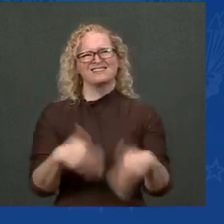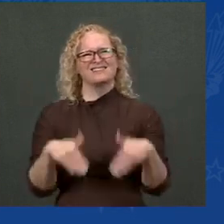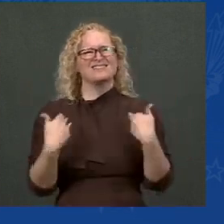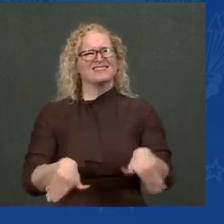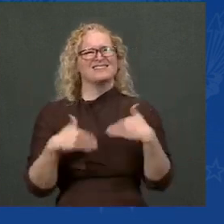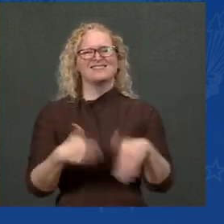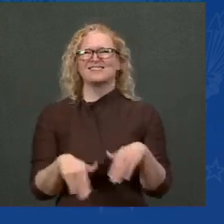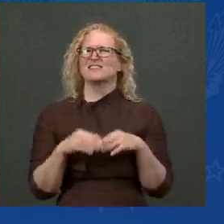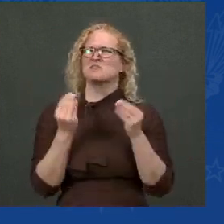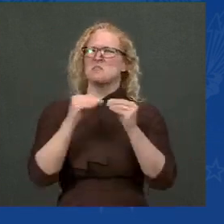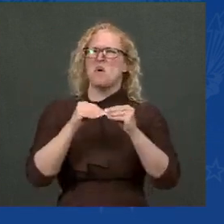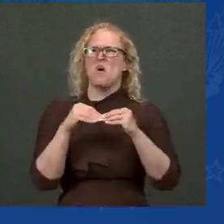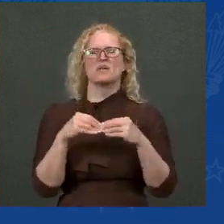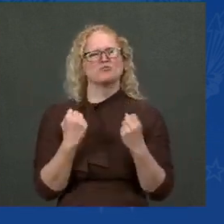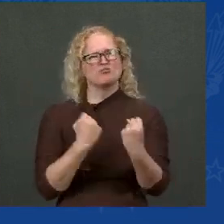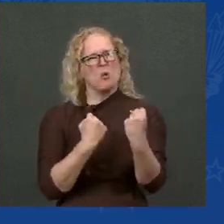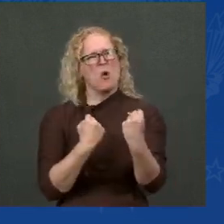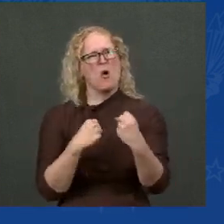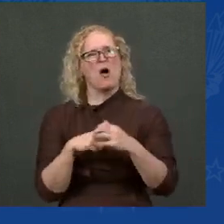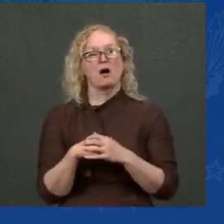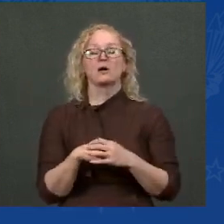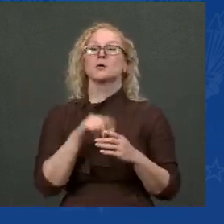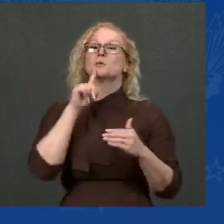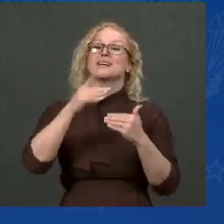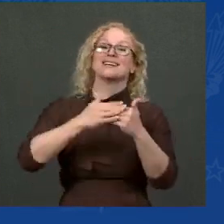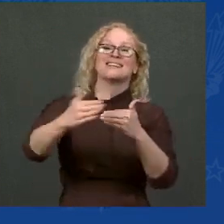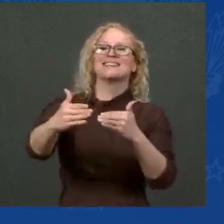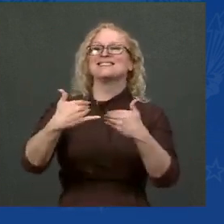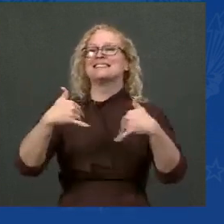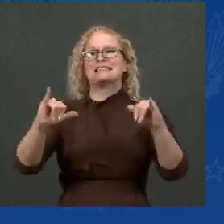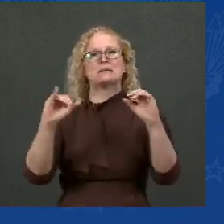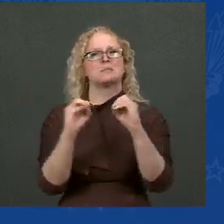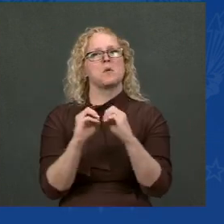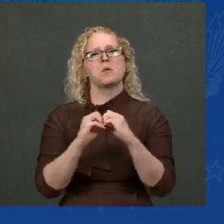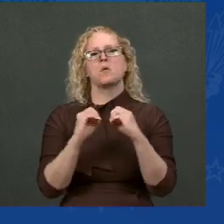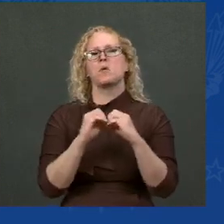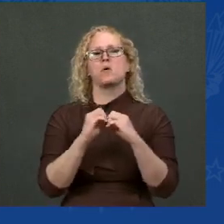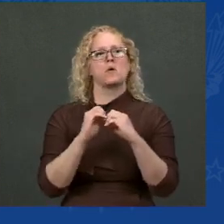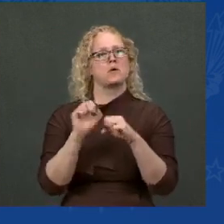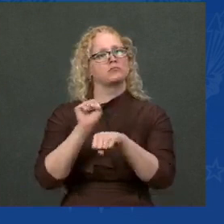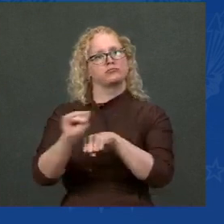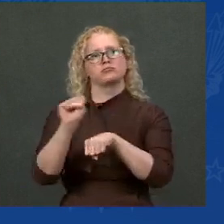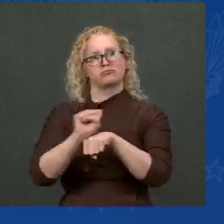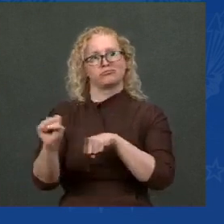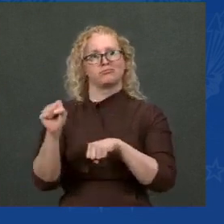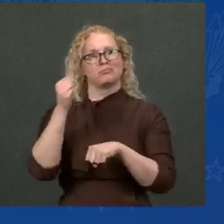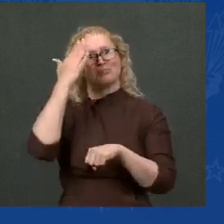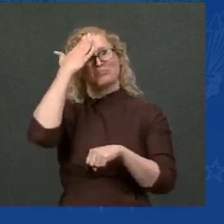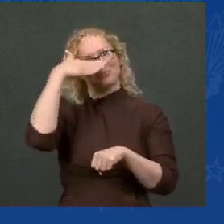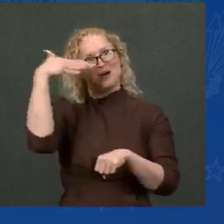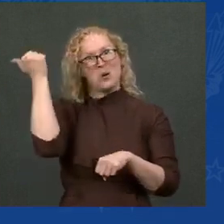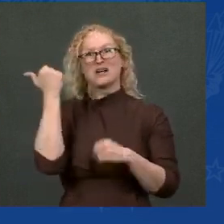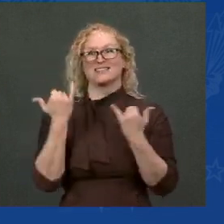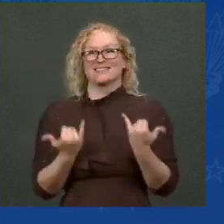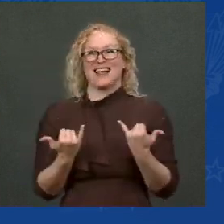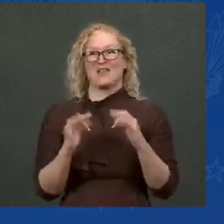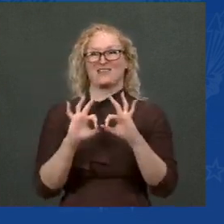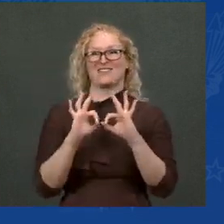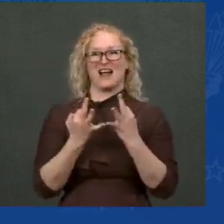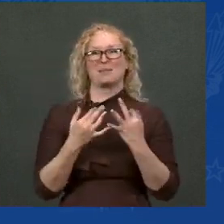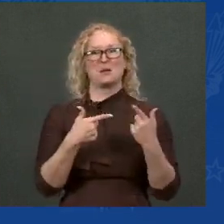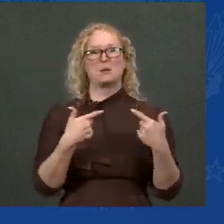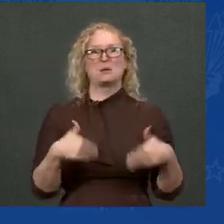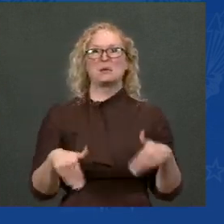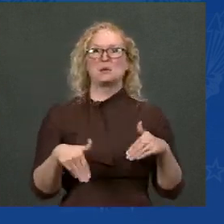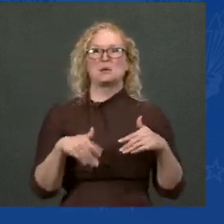there's, you know, there's a lot more to be done. We still have to tackle the costs that American families are facing. But this recovery is faster, stronger and